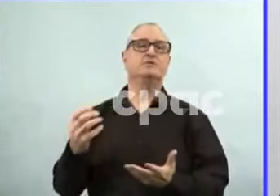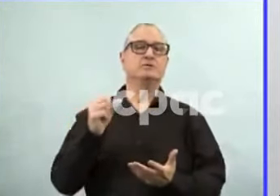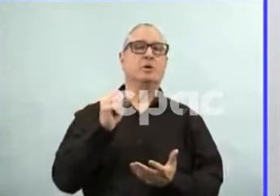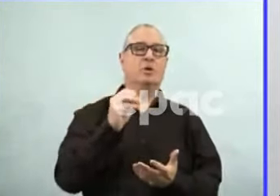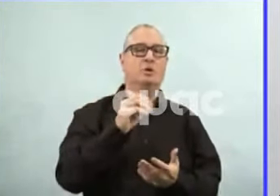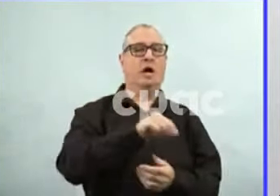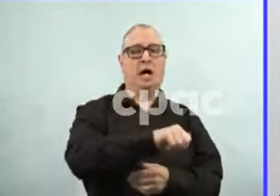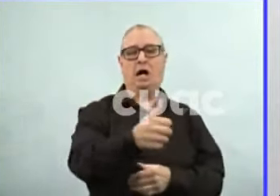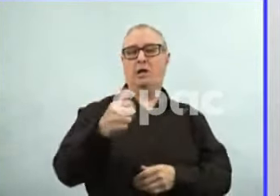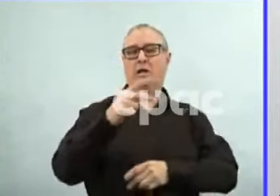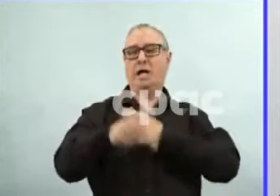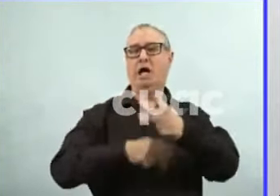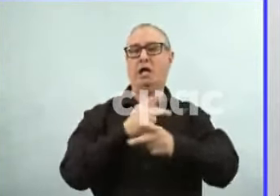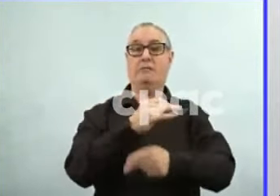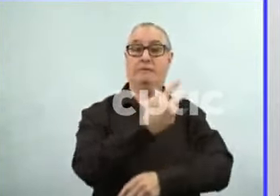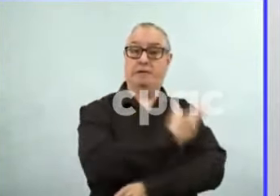weeks.